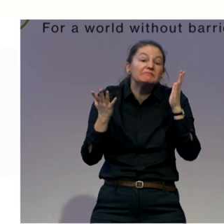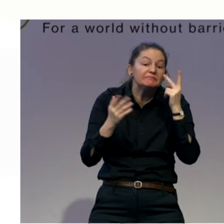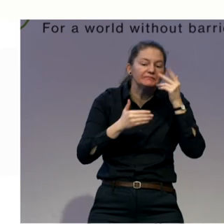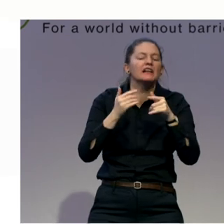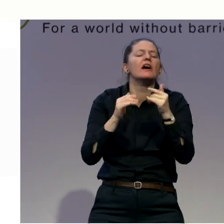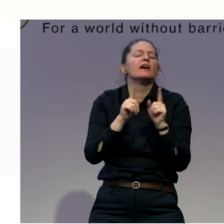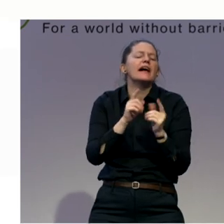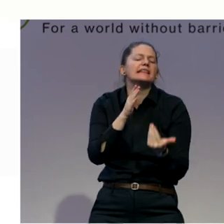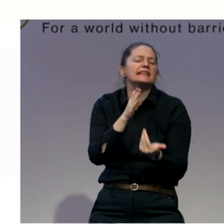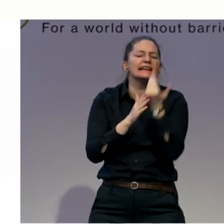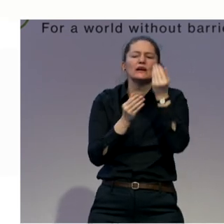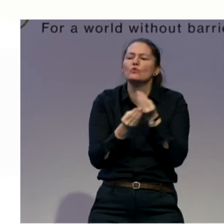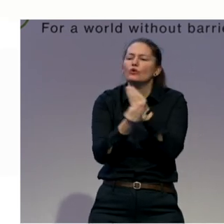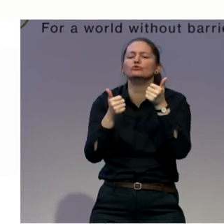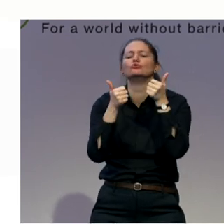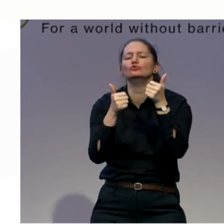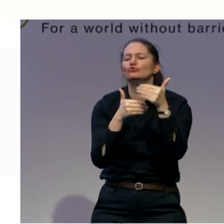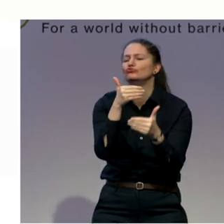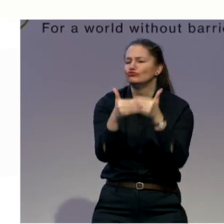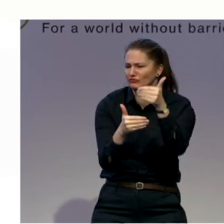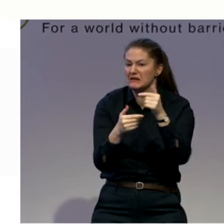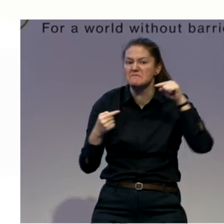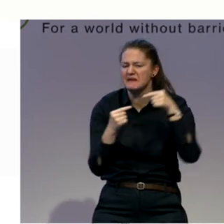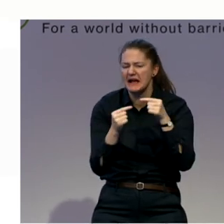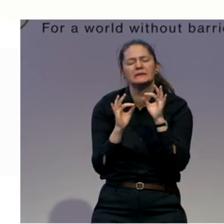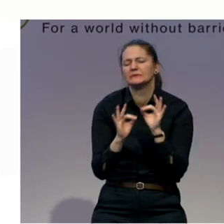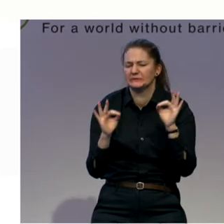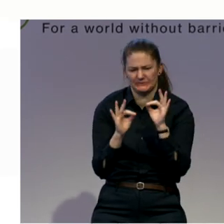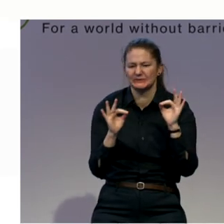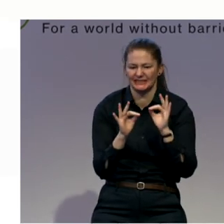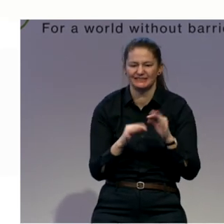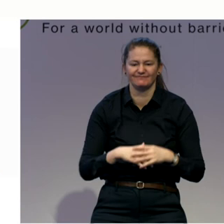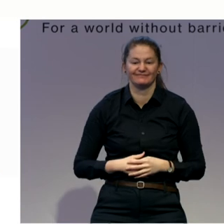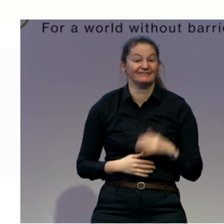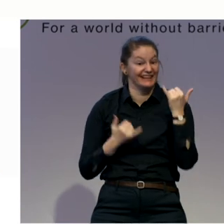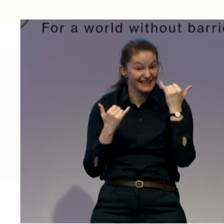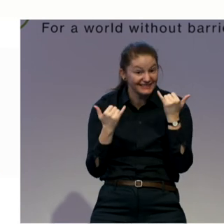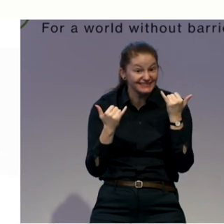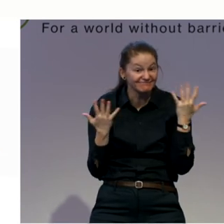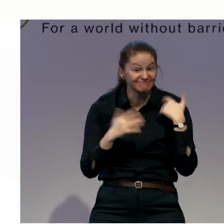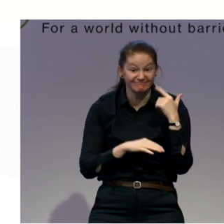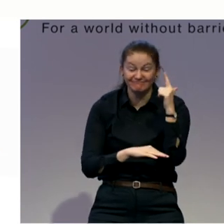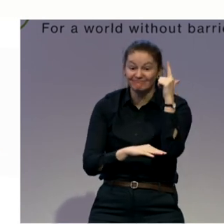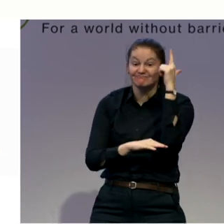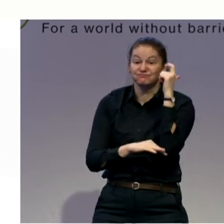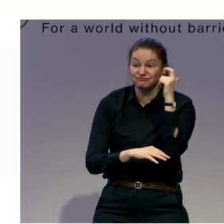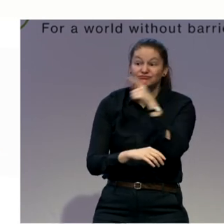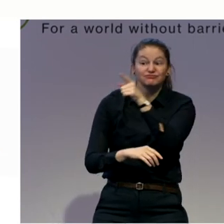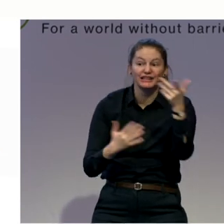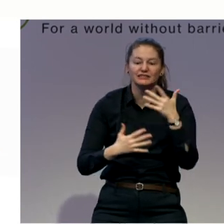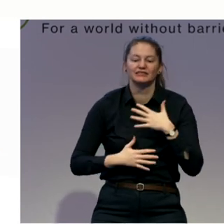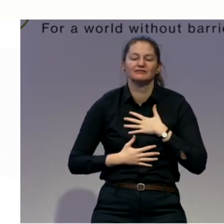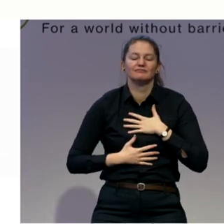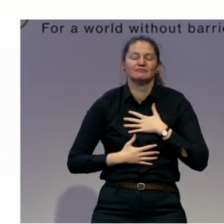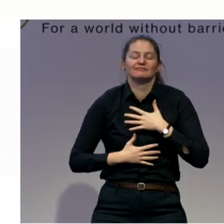Breathing is a very important act of our life. We were born with